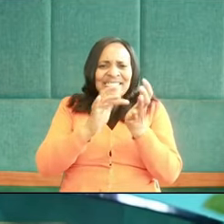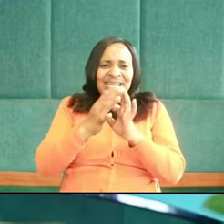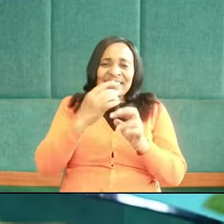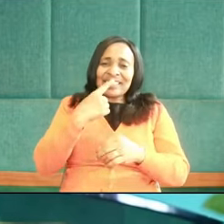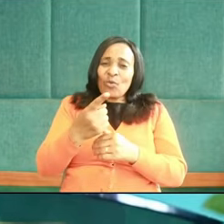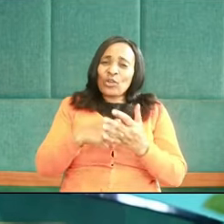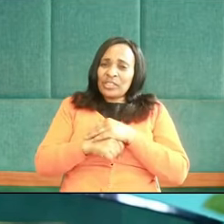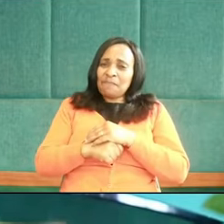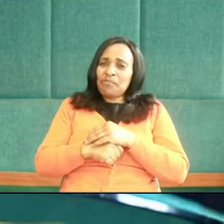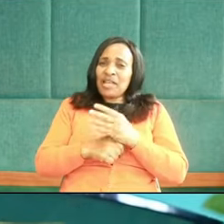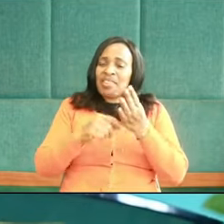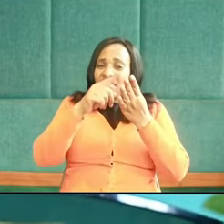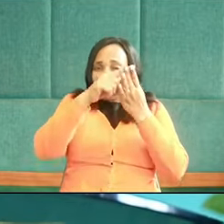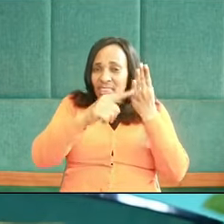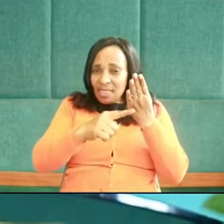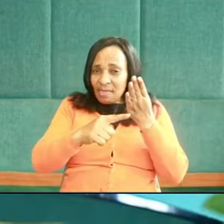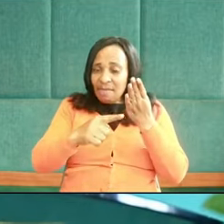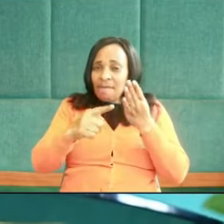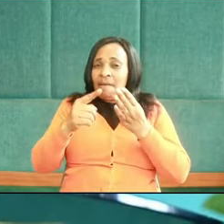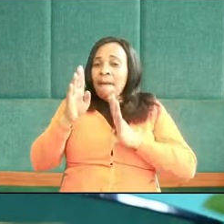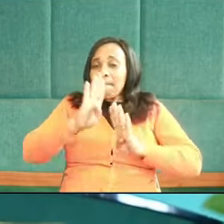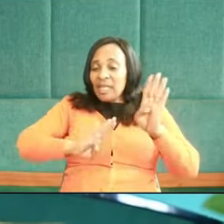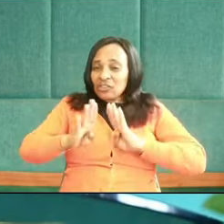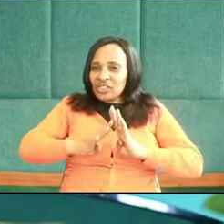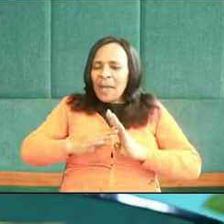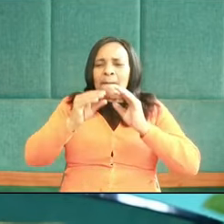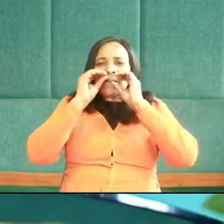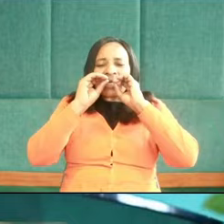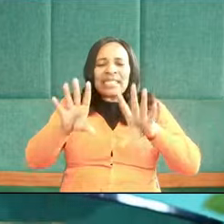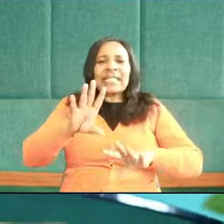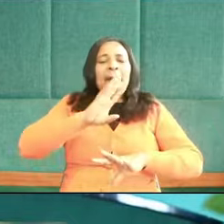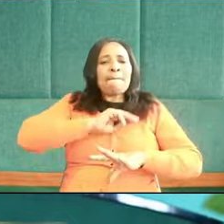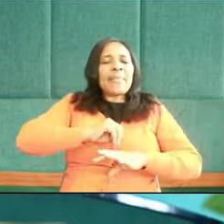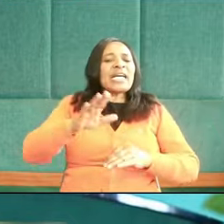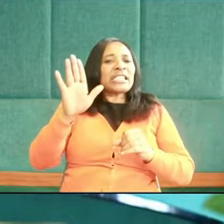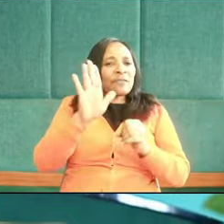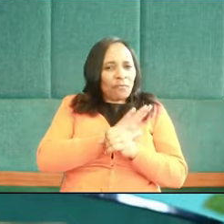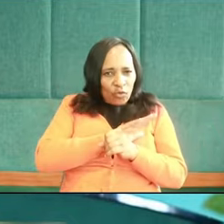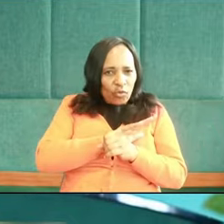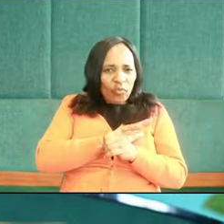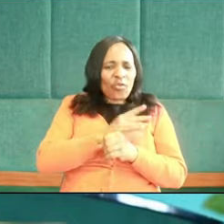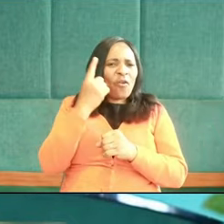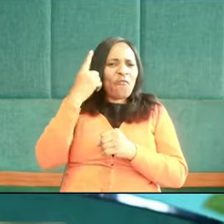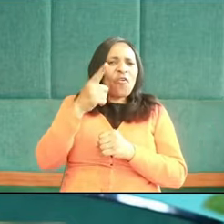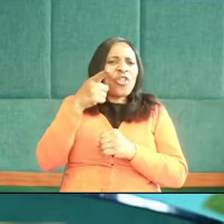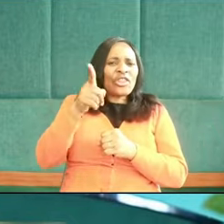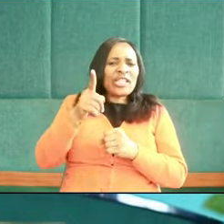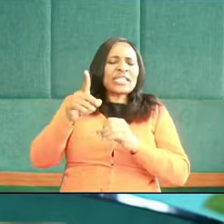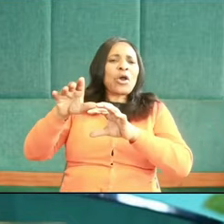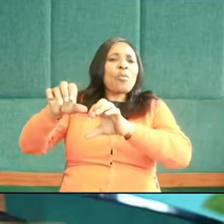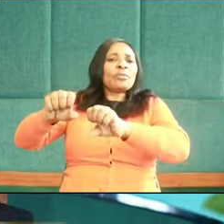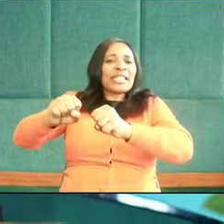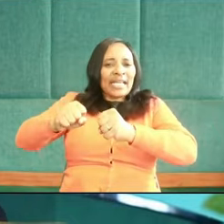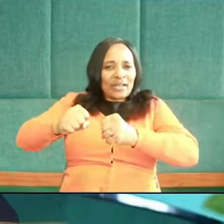fifth beatitude, blessed are the merciful, for they shall obtain mercy.